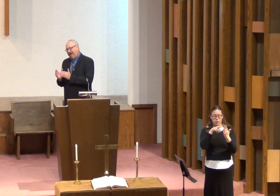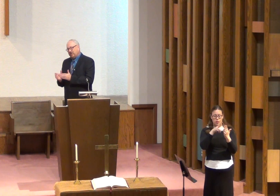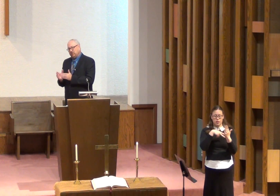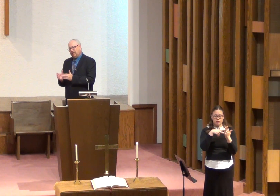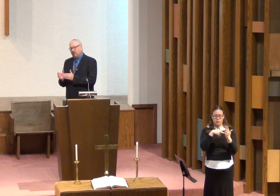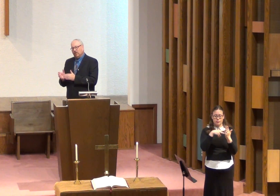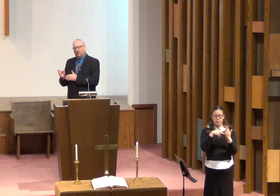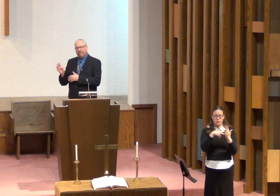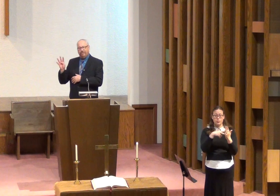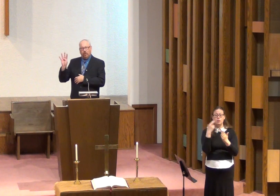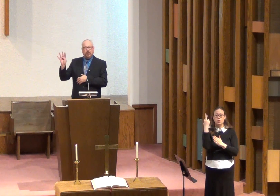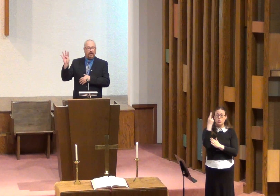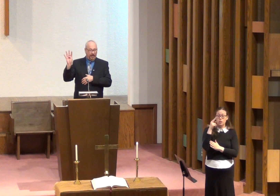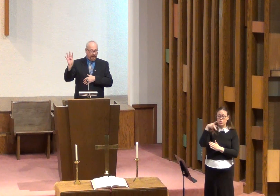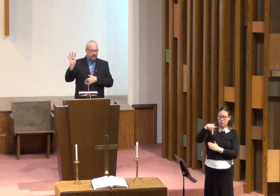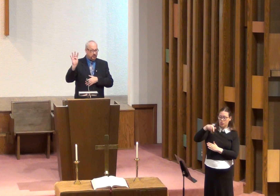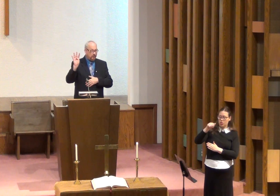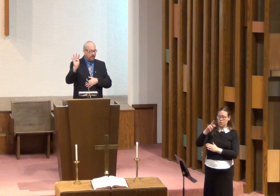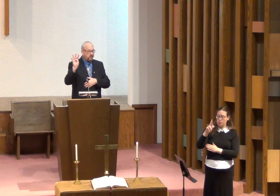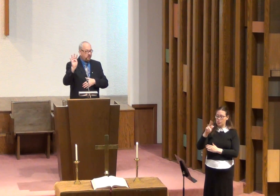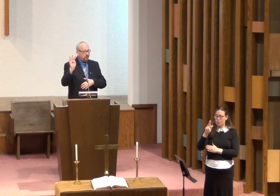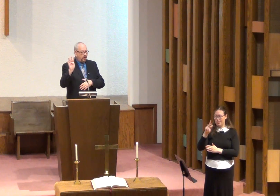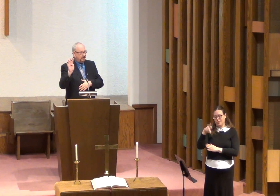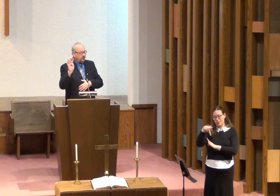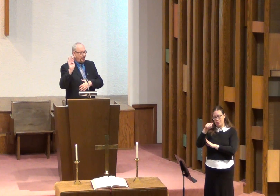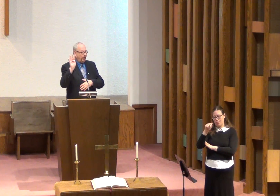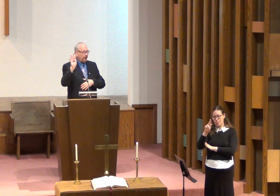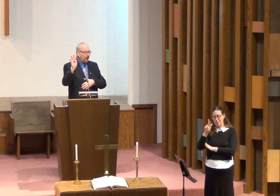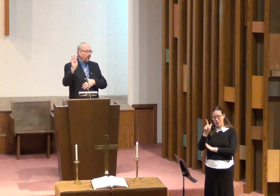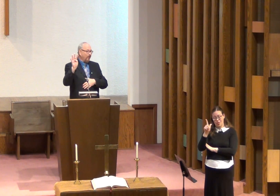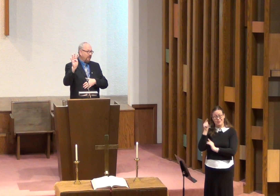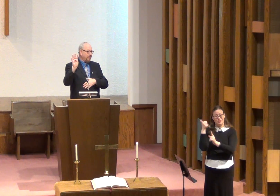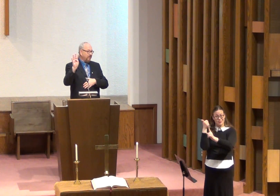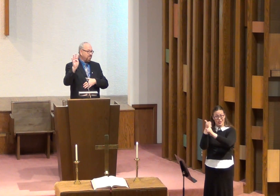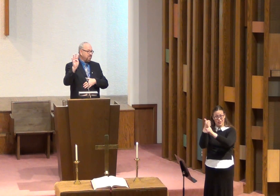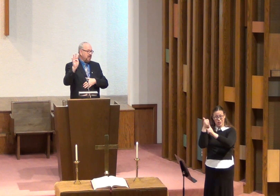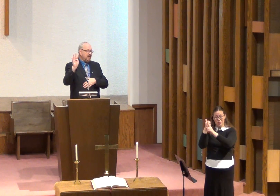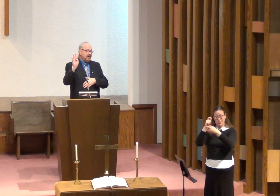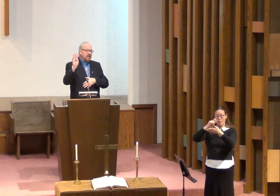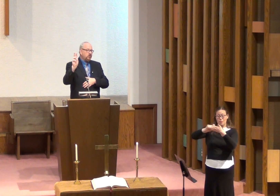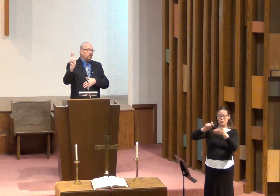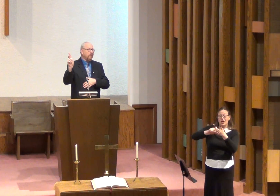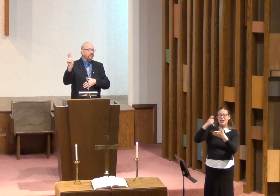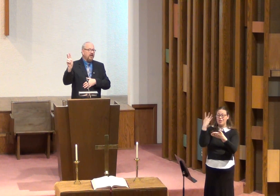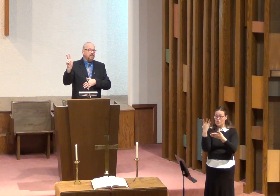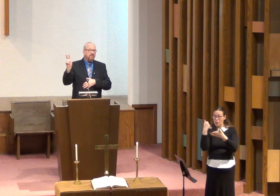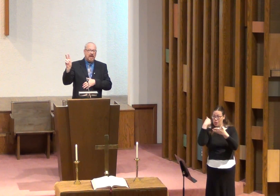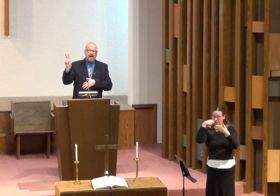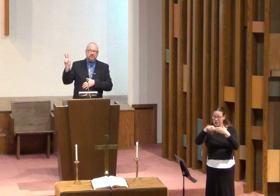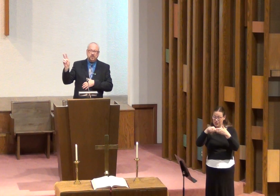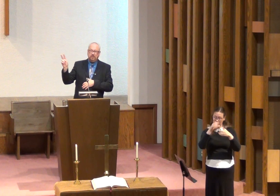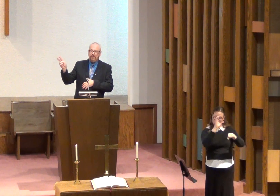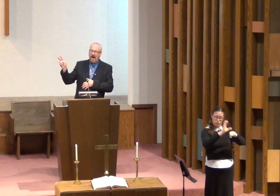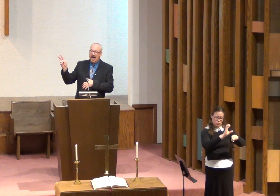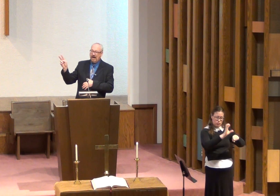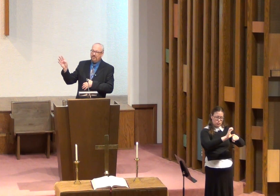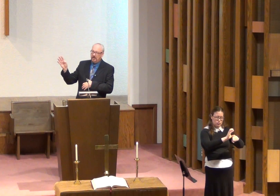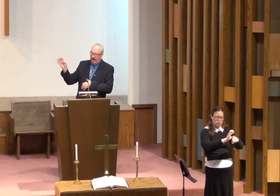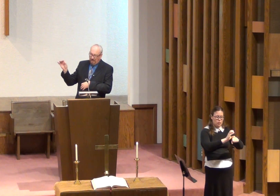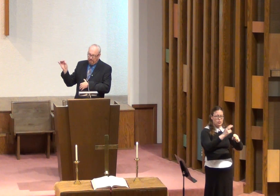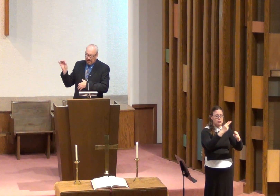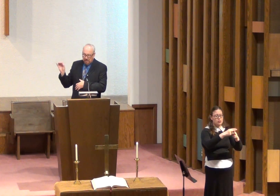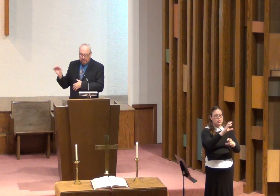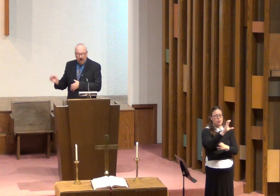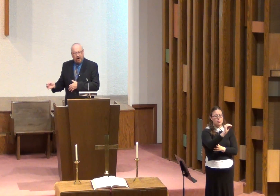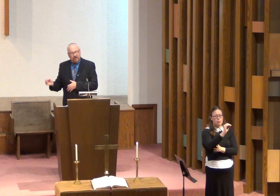Paul actually wrote four letters to this church in Corinth. Two of them have survived